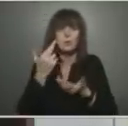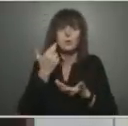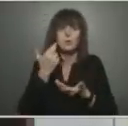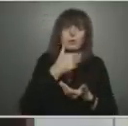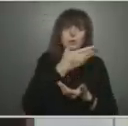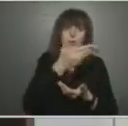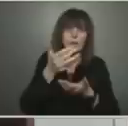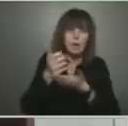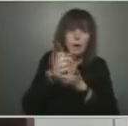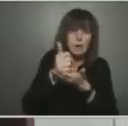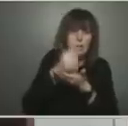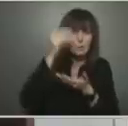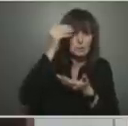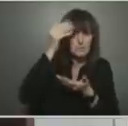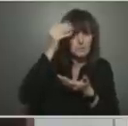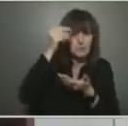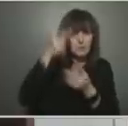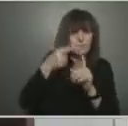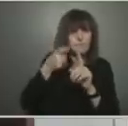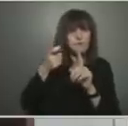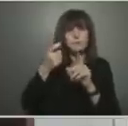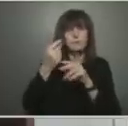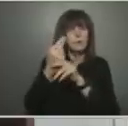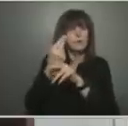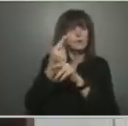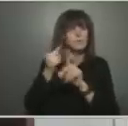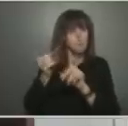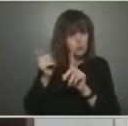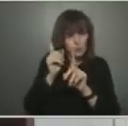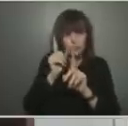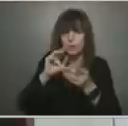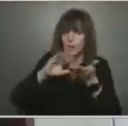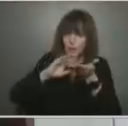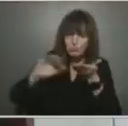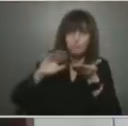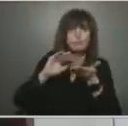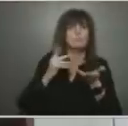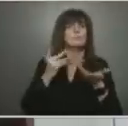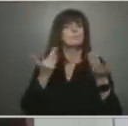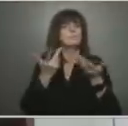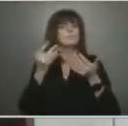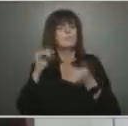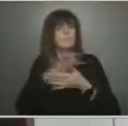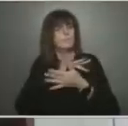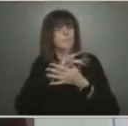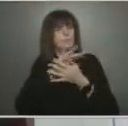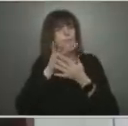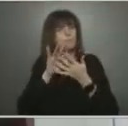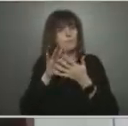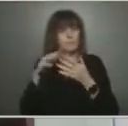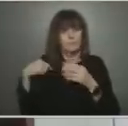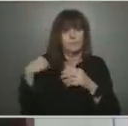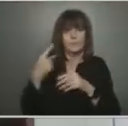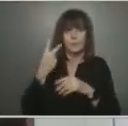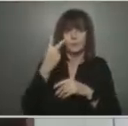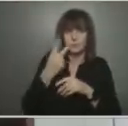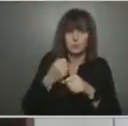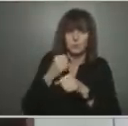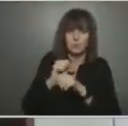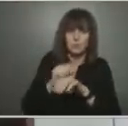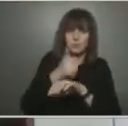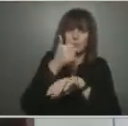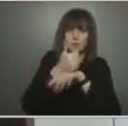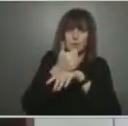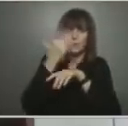were designed to tell us, you know, if there's smoke, there could be fire. How are you going to know now if things are getting worse?